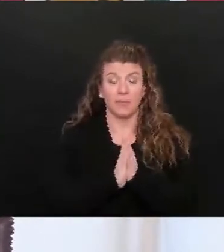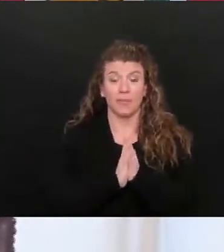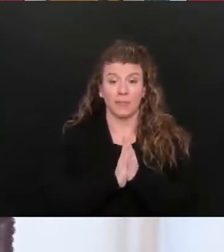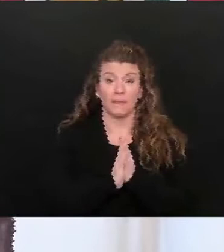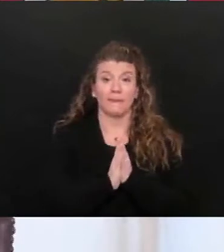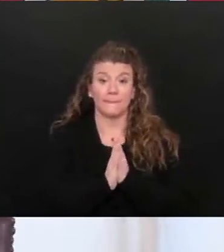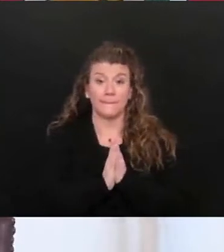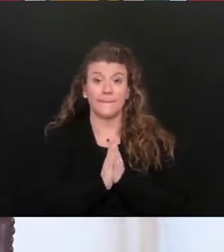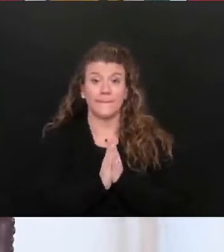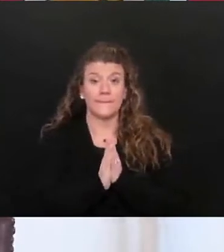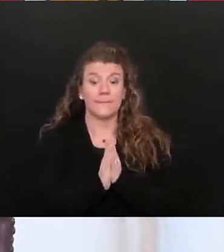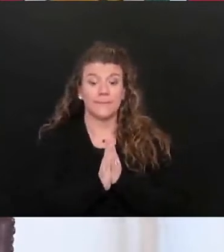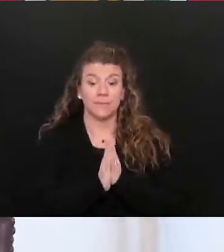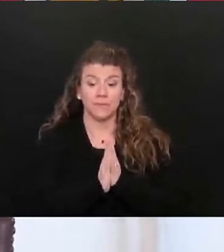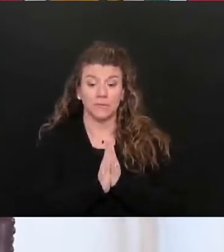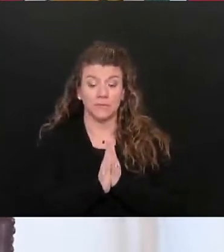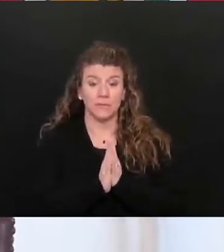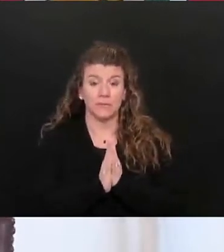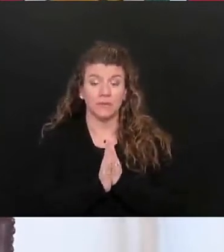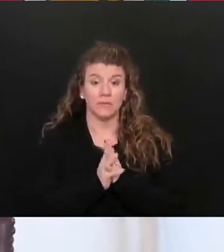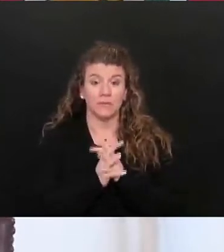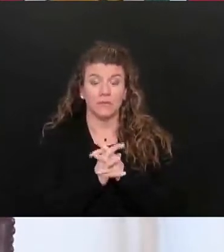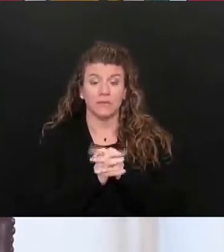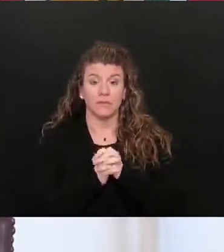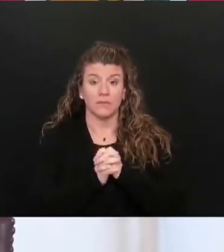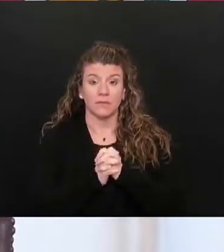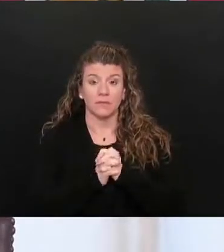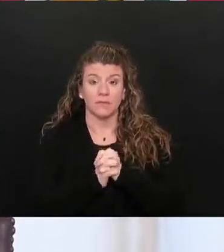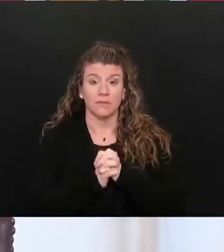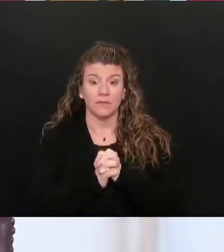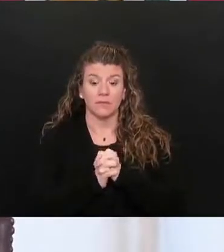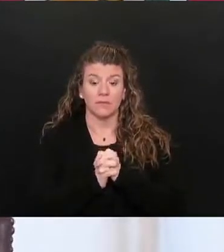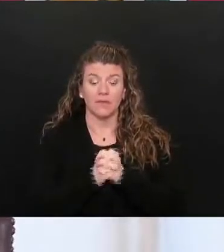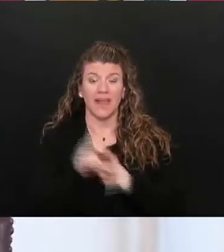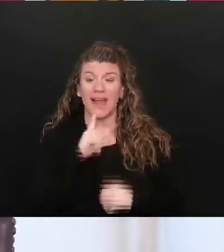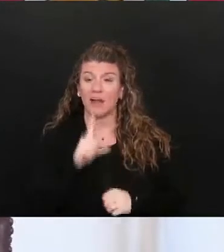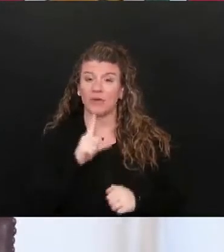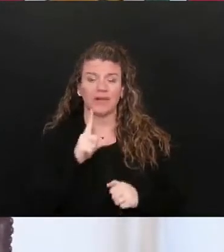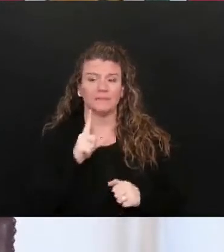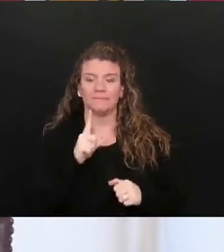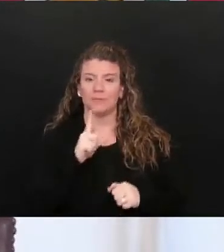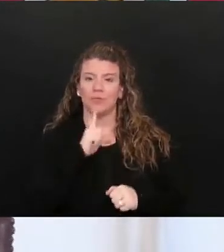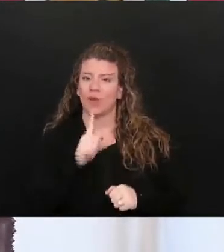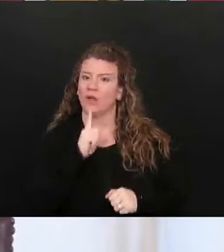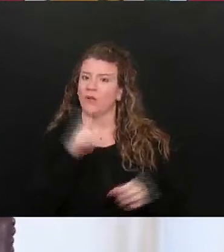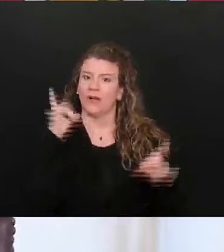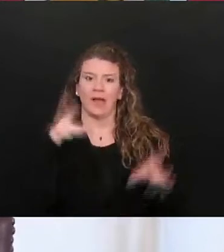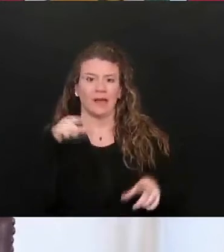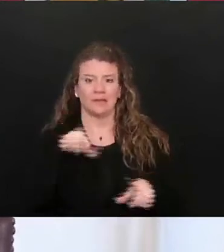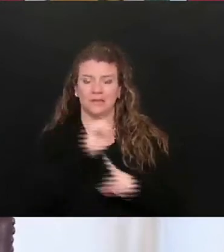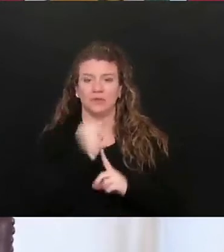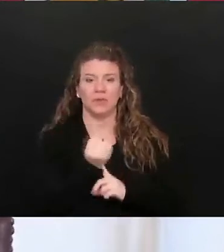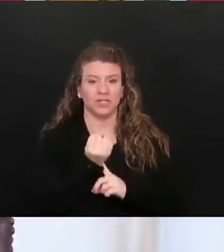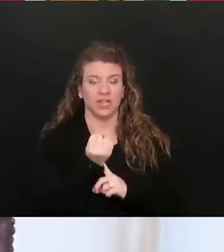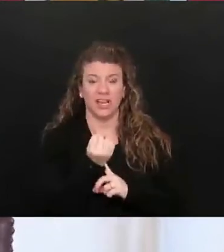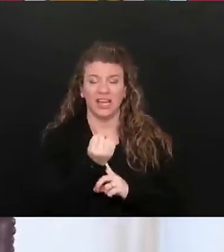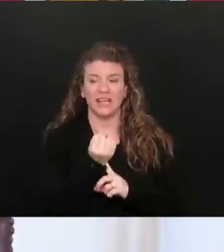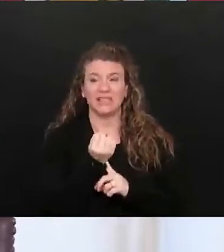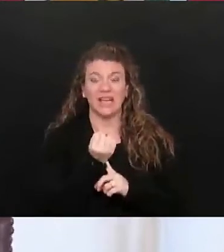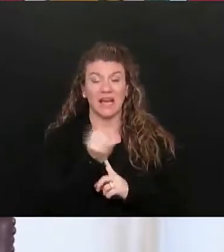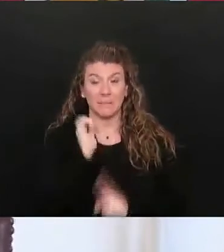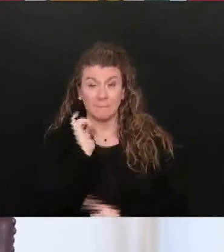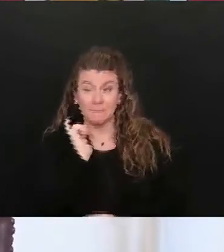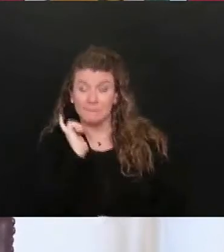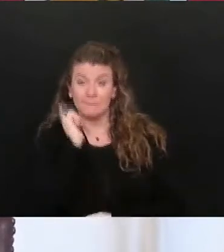I hate like crazy mistakes that are